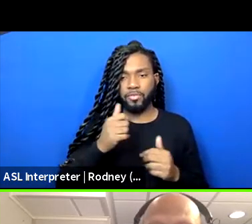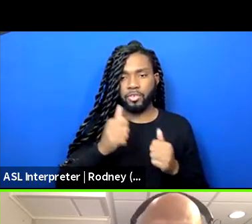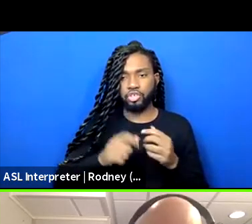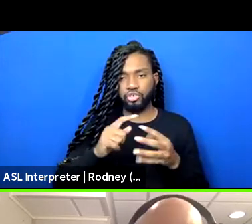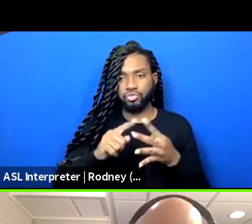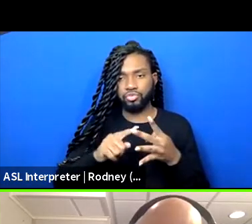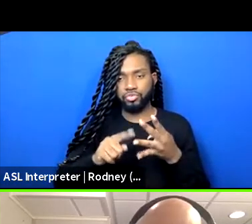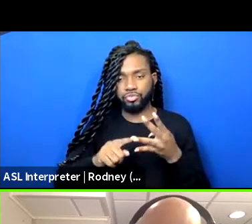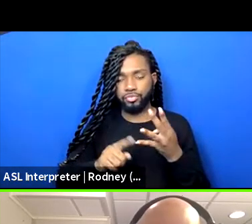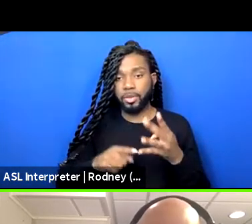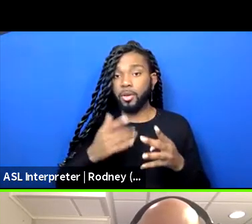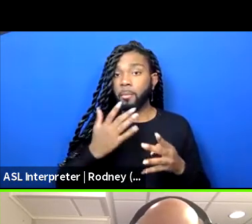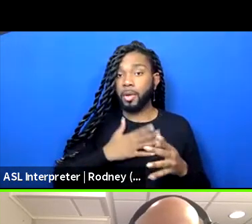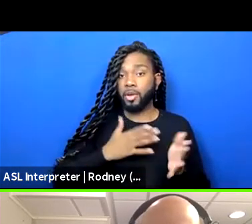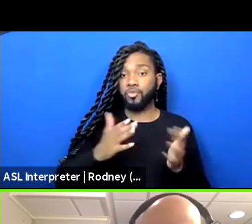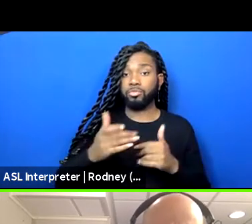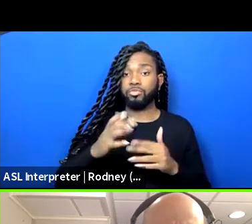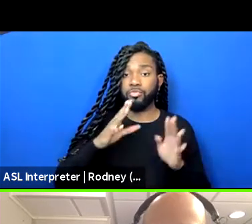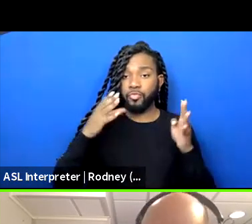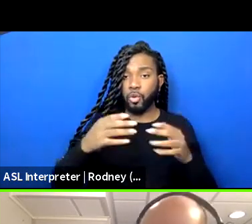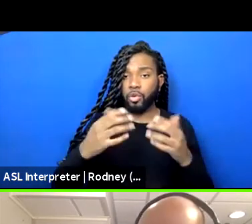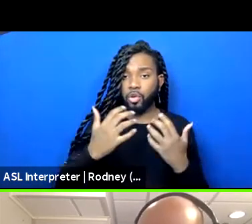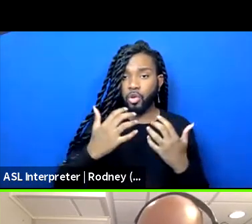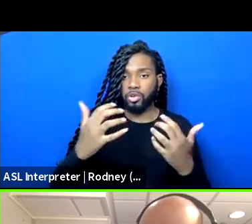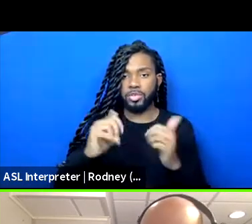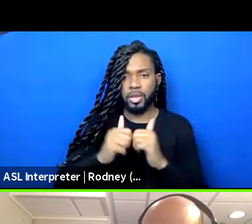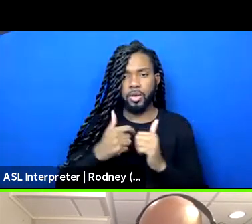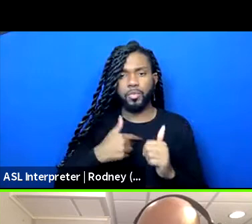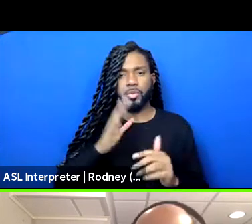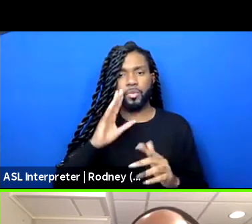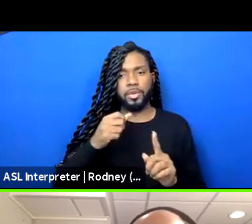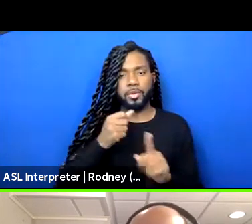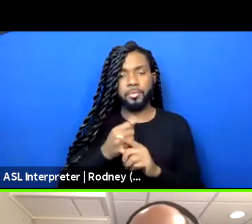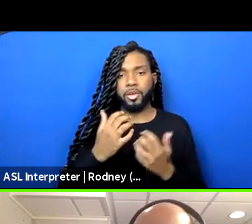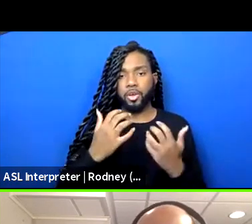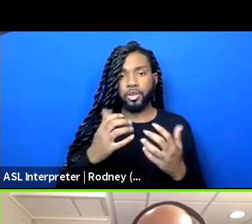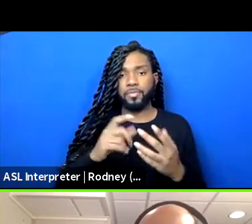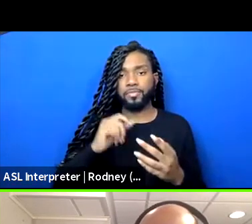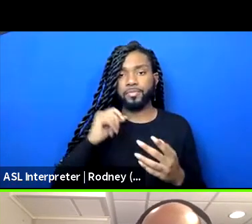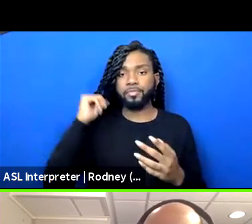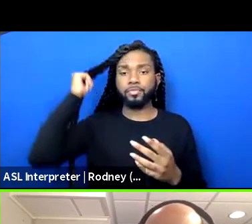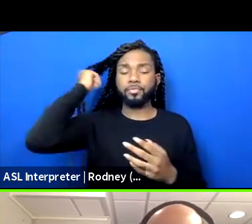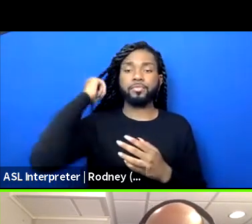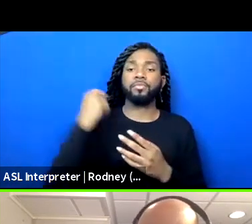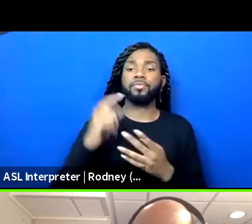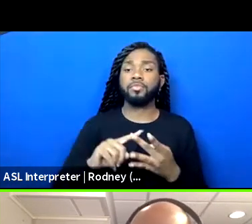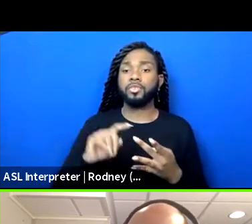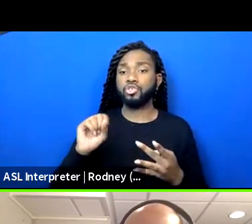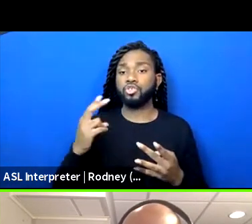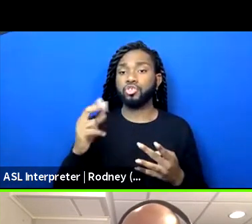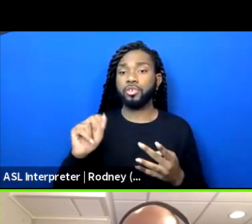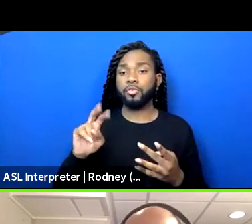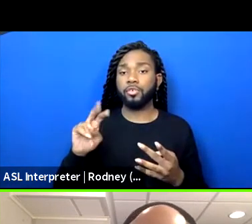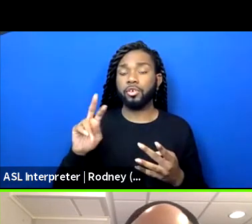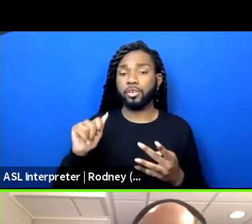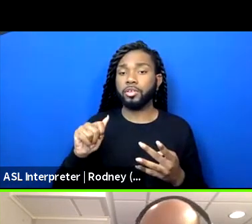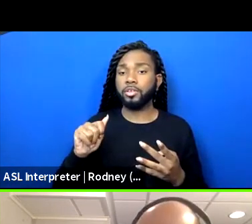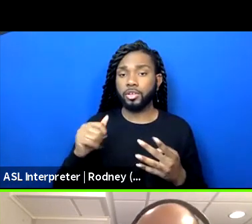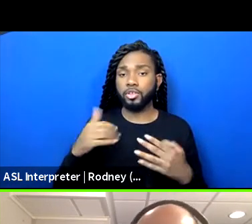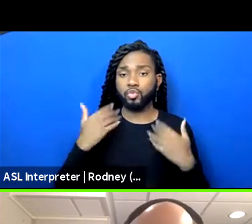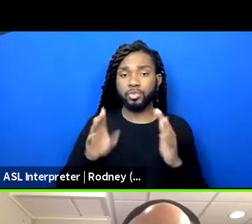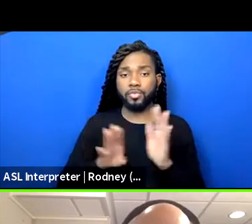audiences. How do we affect, impact audiences? Shabunda is youth development. EG is career advancement.